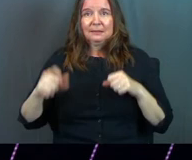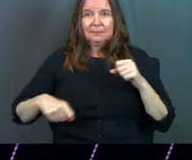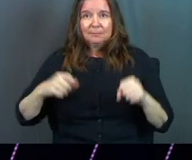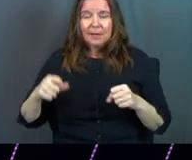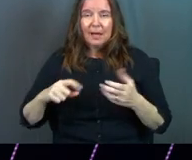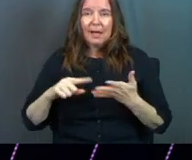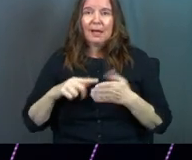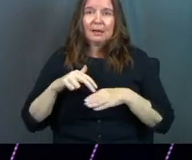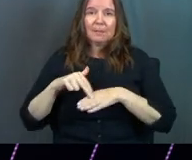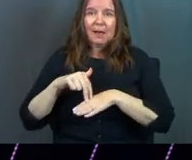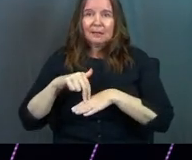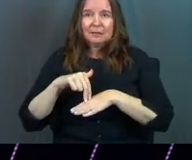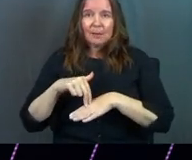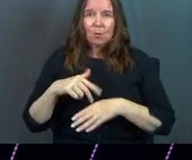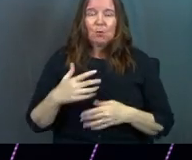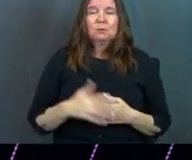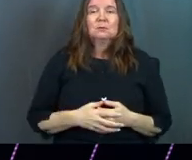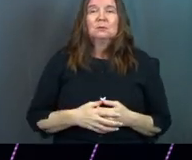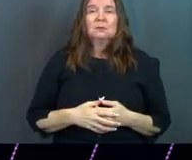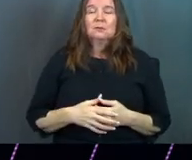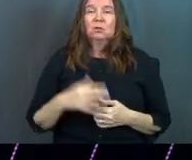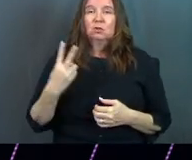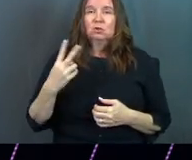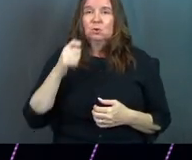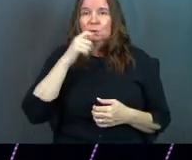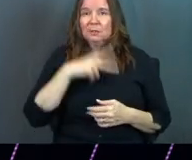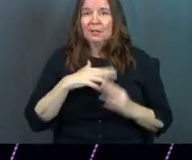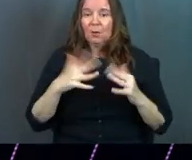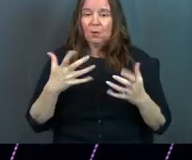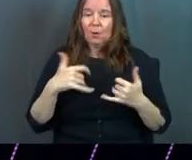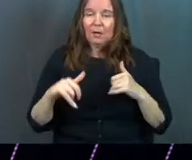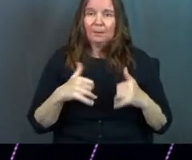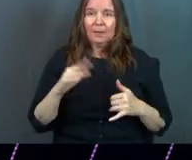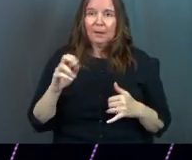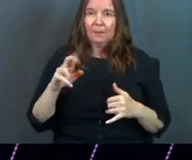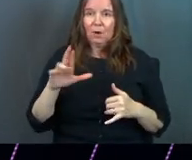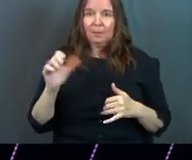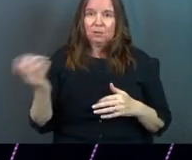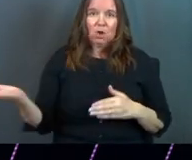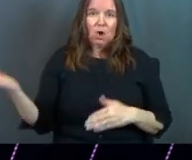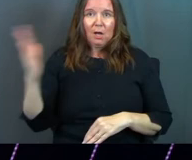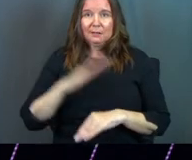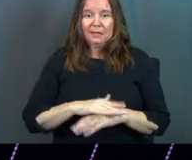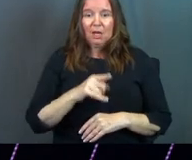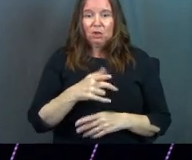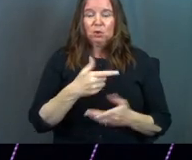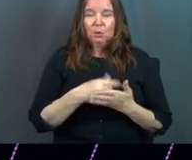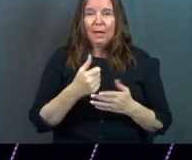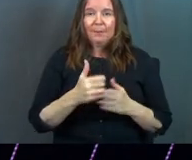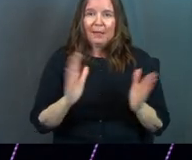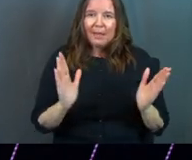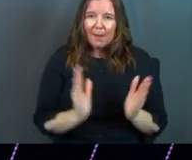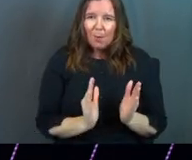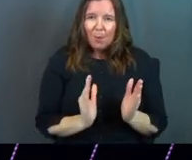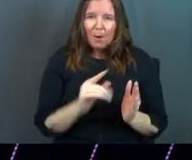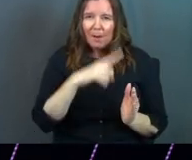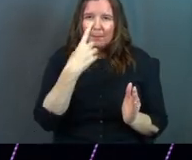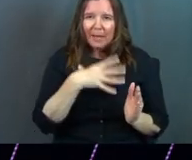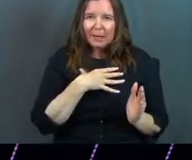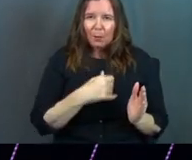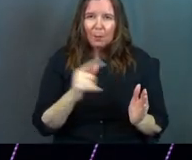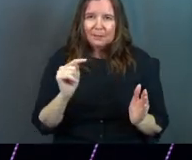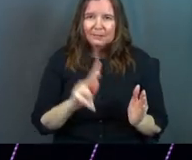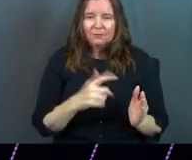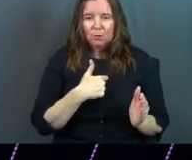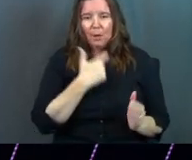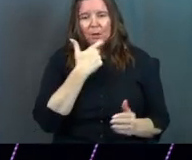skateboards. Two sisters in the house who wanted to play with Barbies all day, and you got me that tiny black-and-white